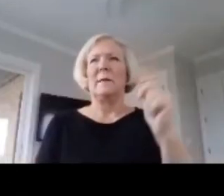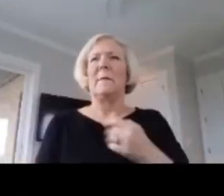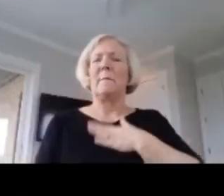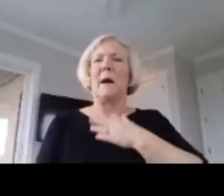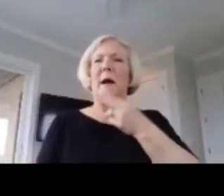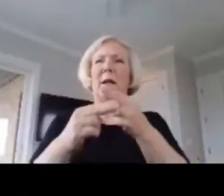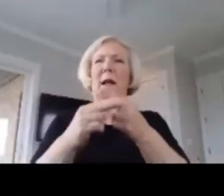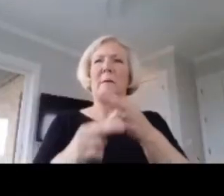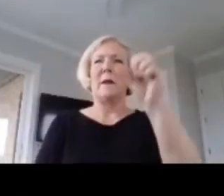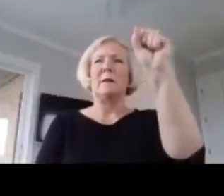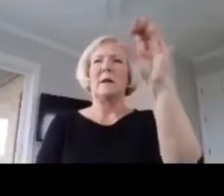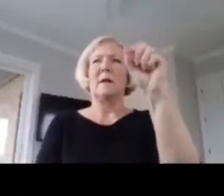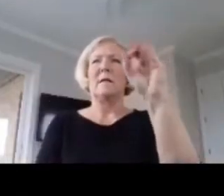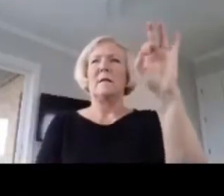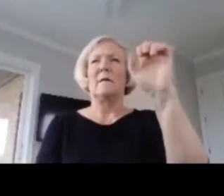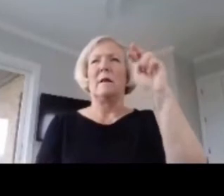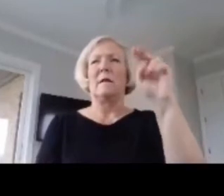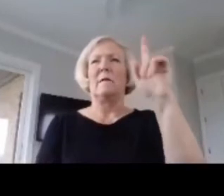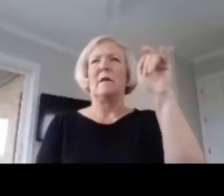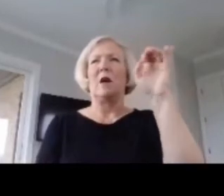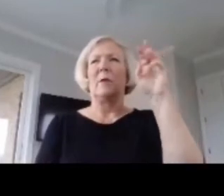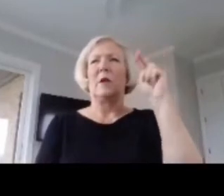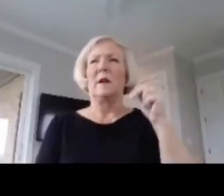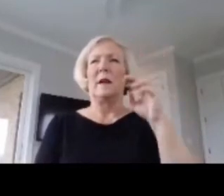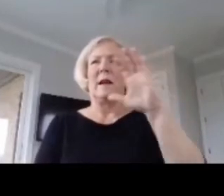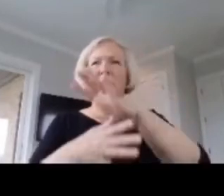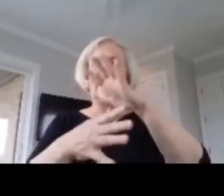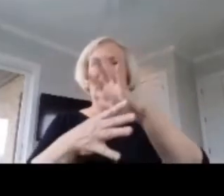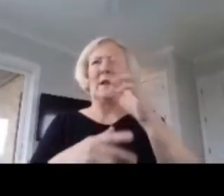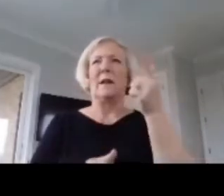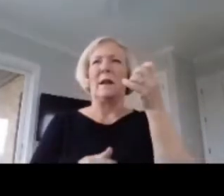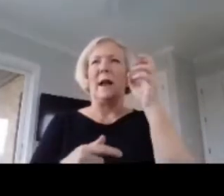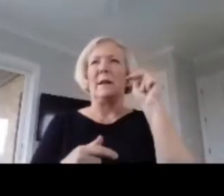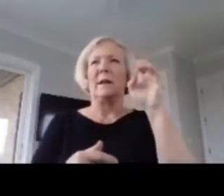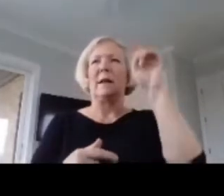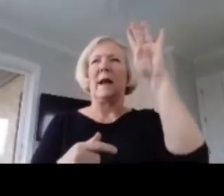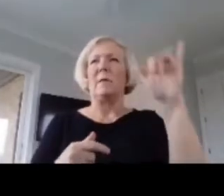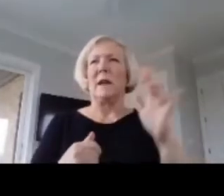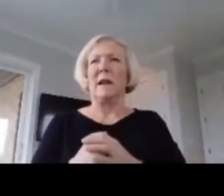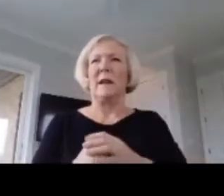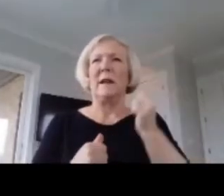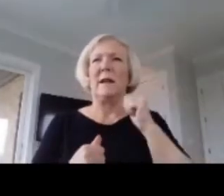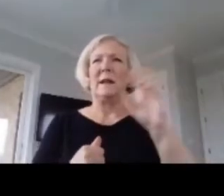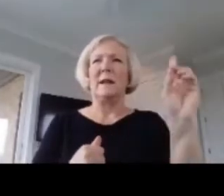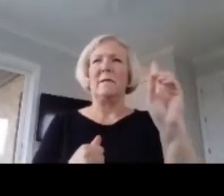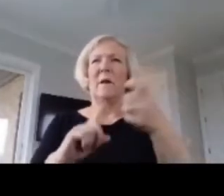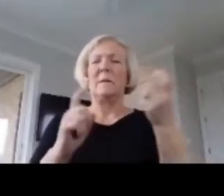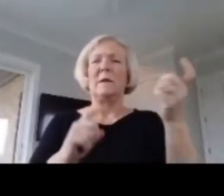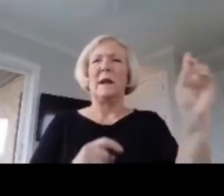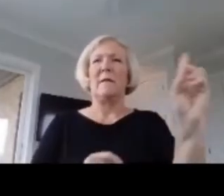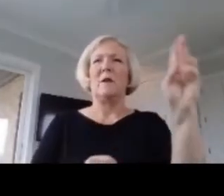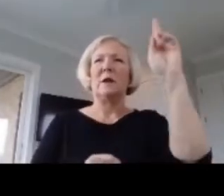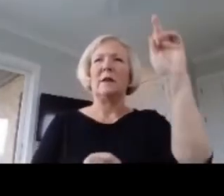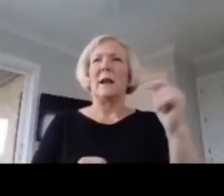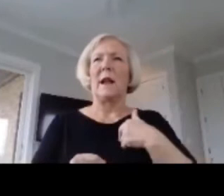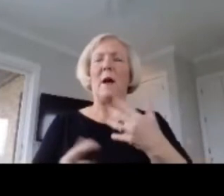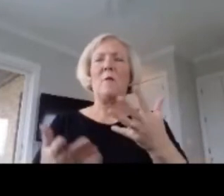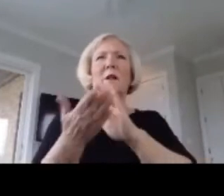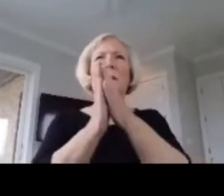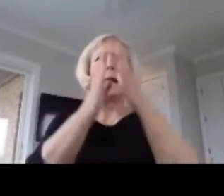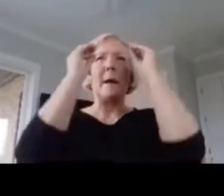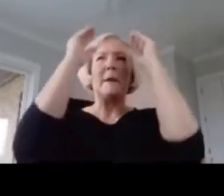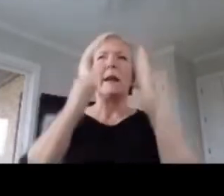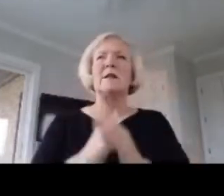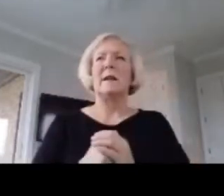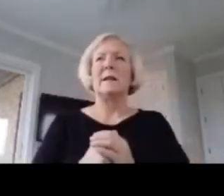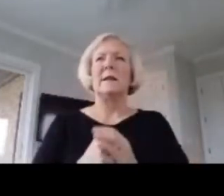a senior at the Gatton Academy from Danville, Kentucky, and an aspiring educator. Education has